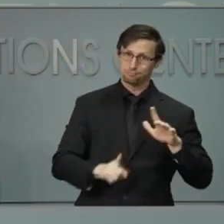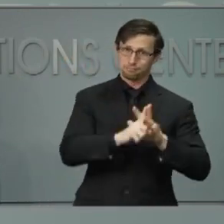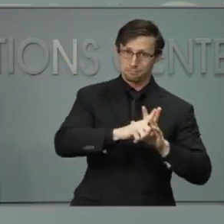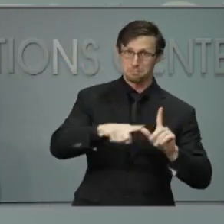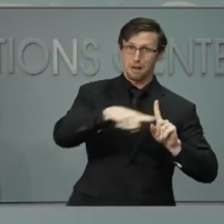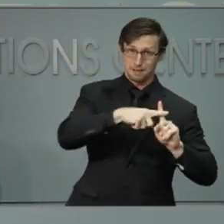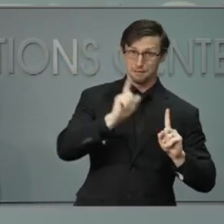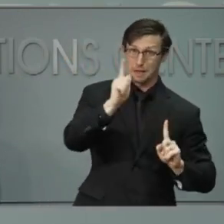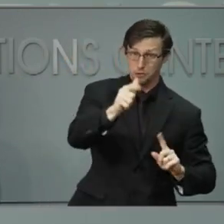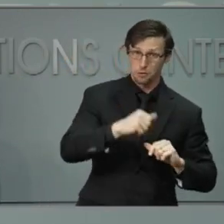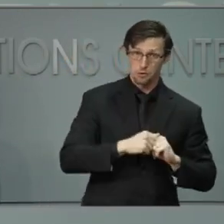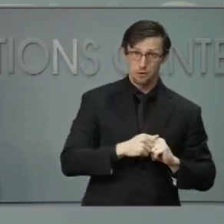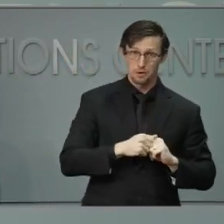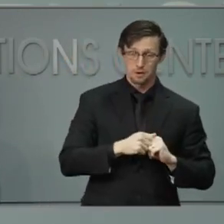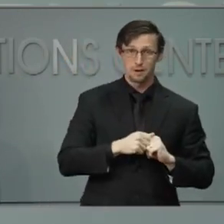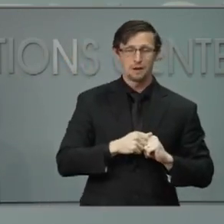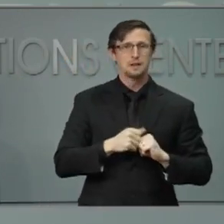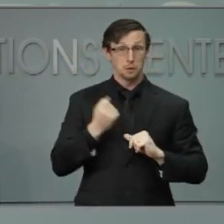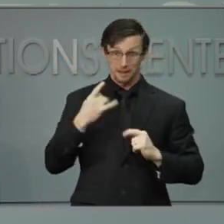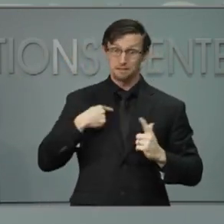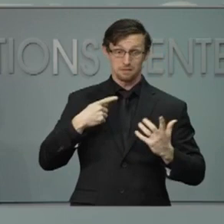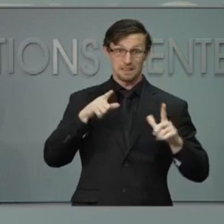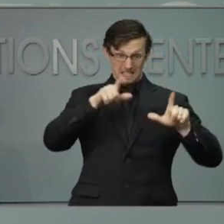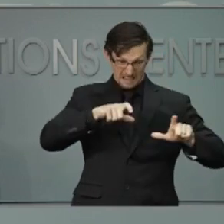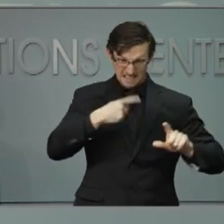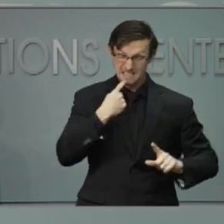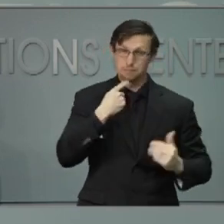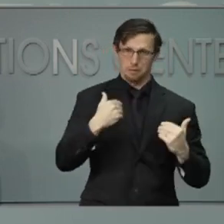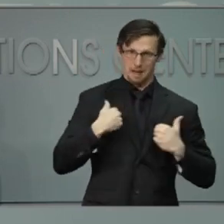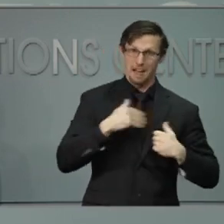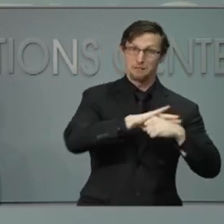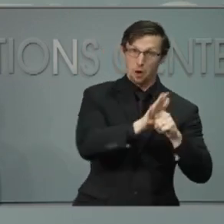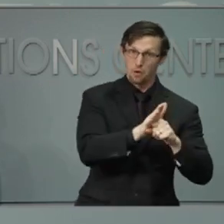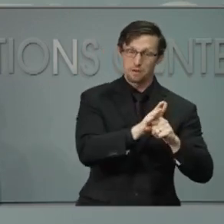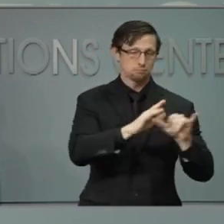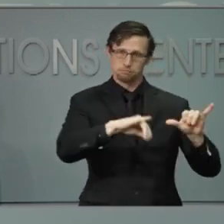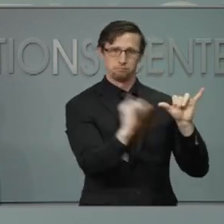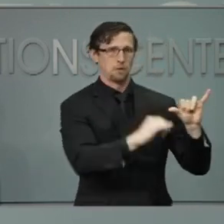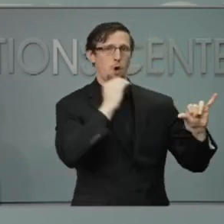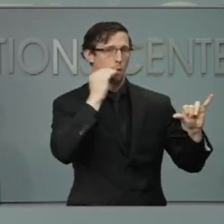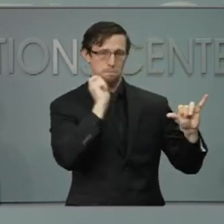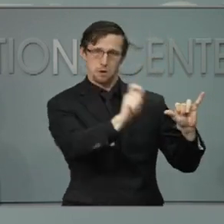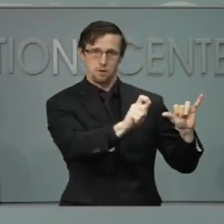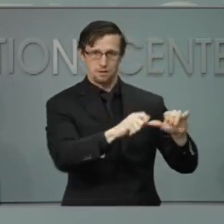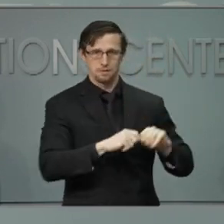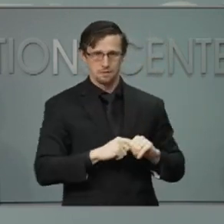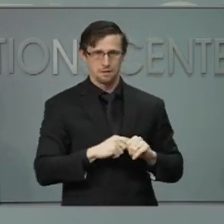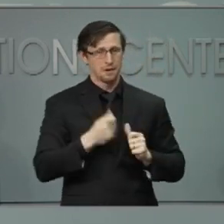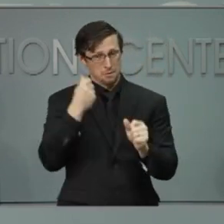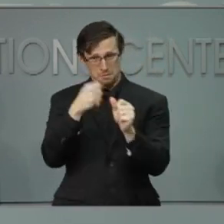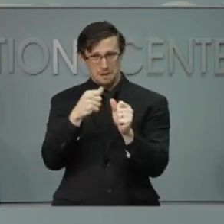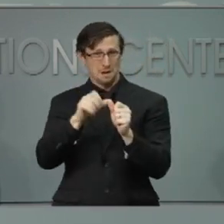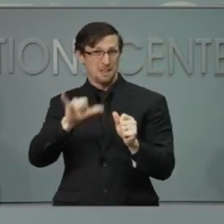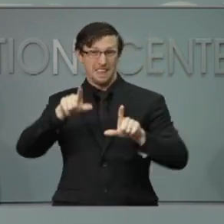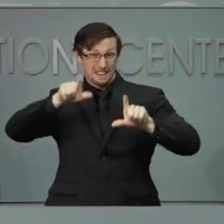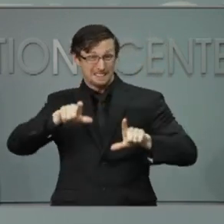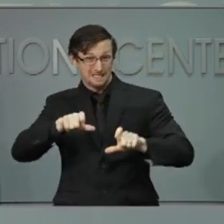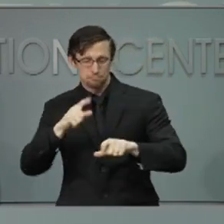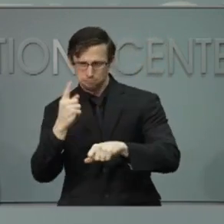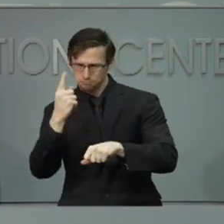tested negative, that is not a definitive answer or a free pass. A test is only one moment in time.